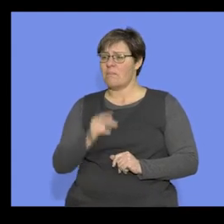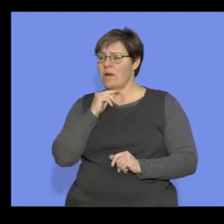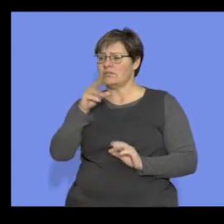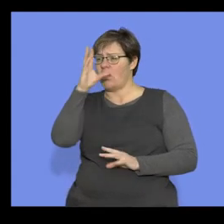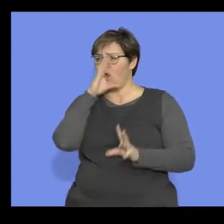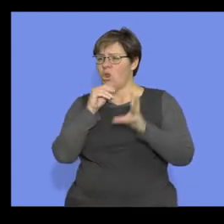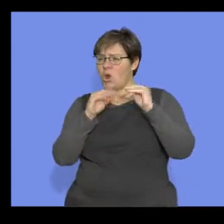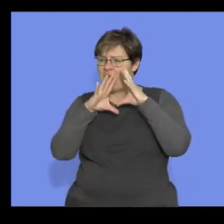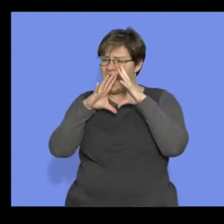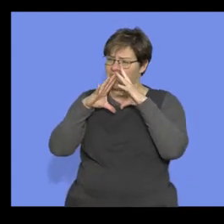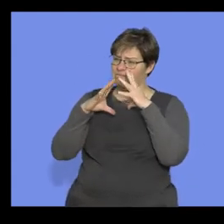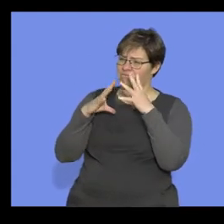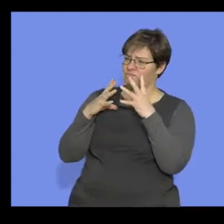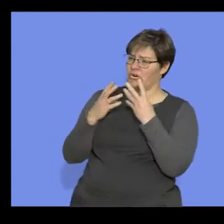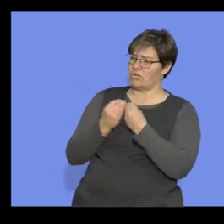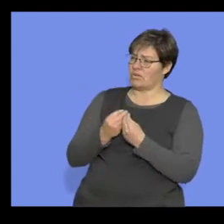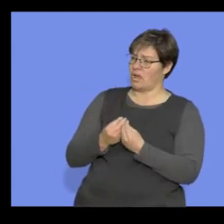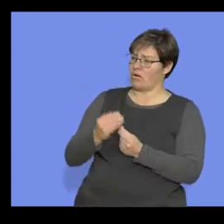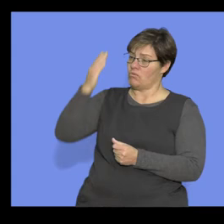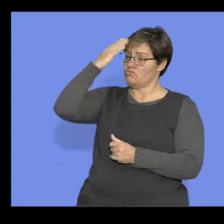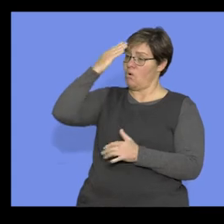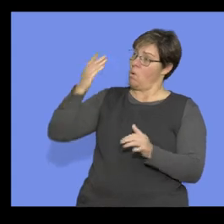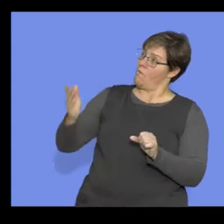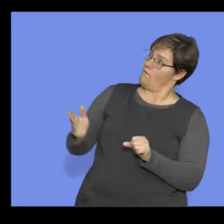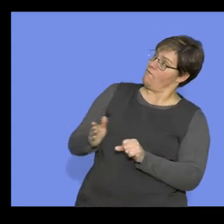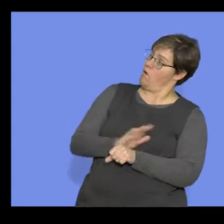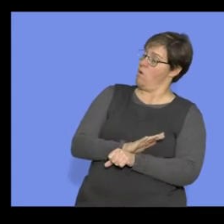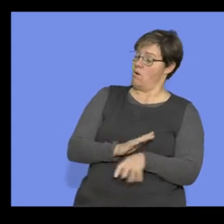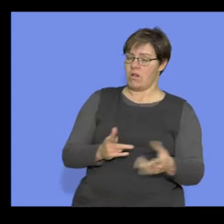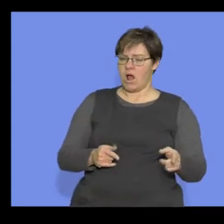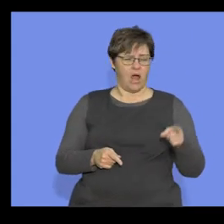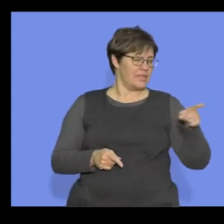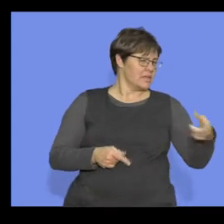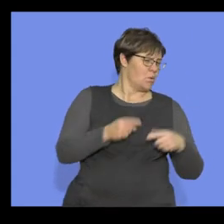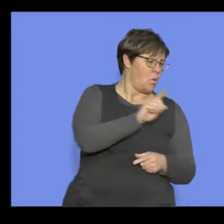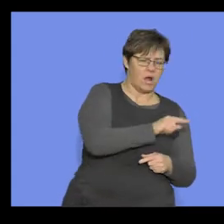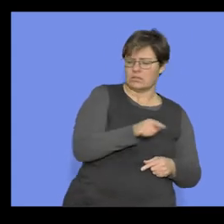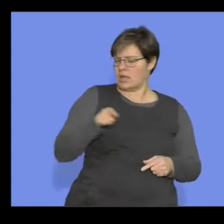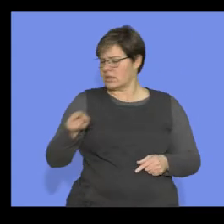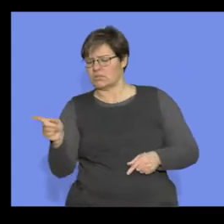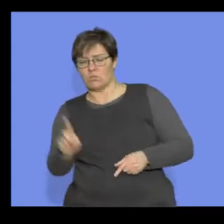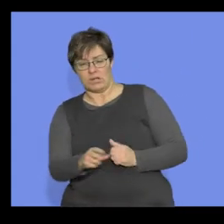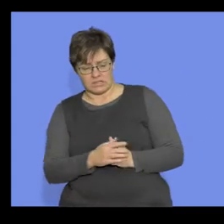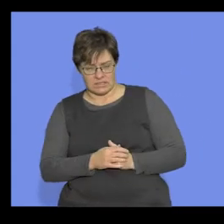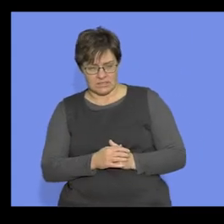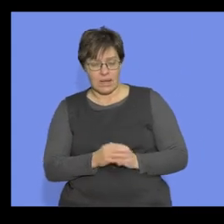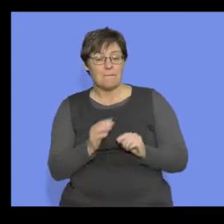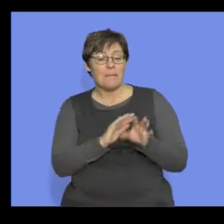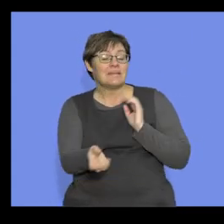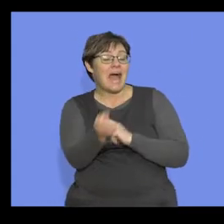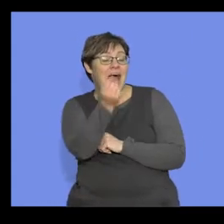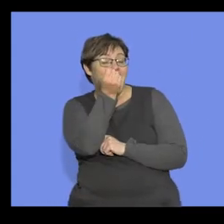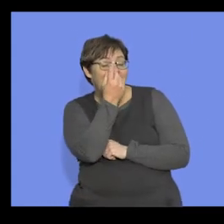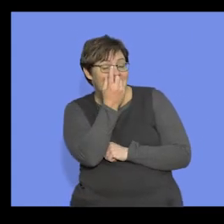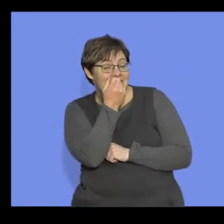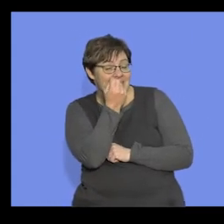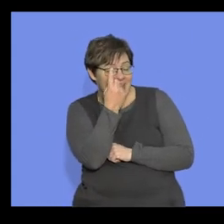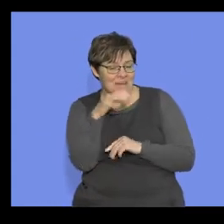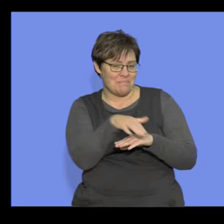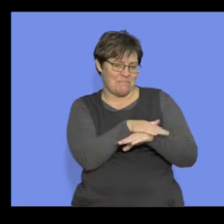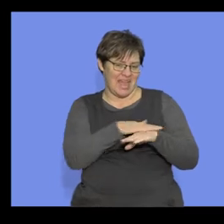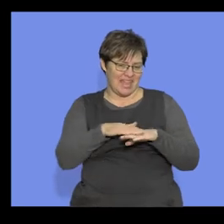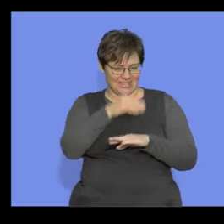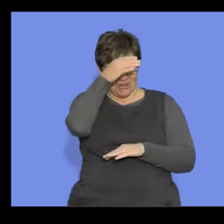need to learn everything off by heart, yeah. Oh, what is this and what is this? But you do have to understand